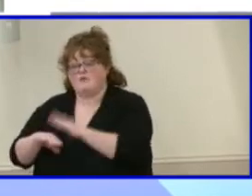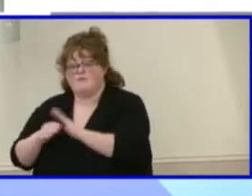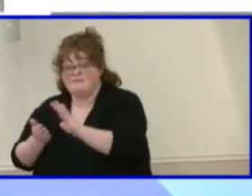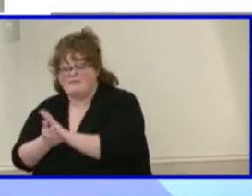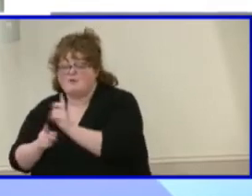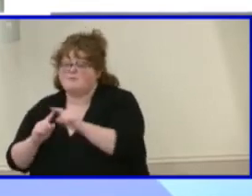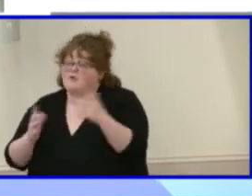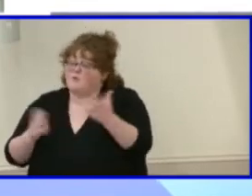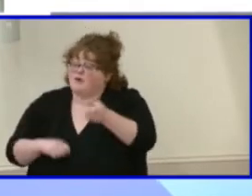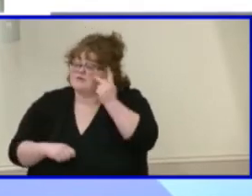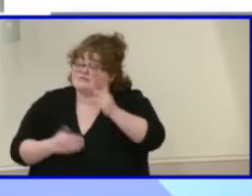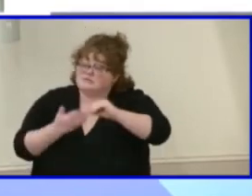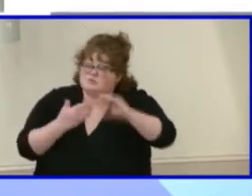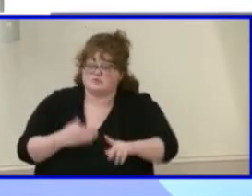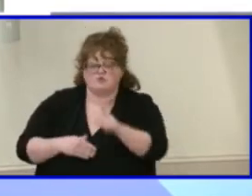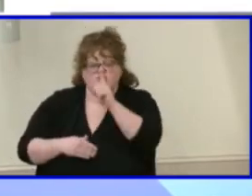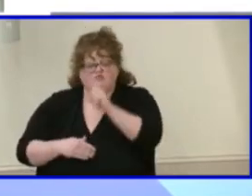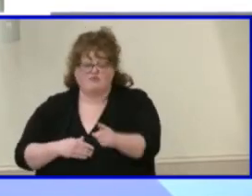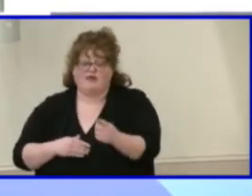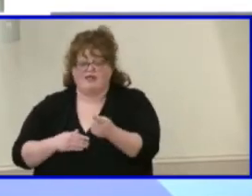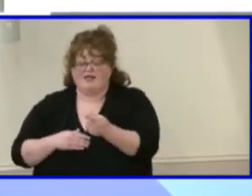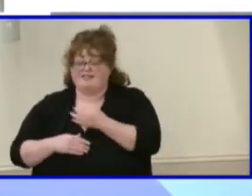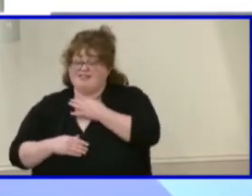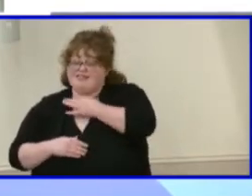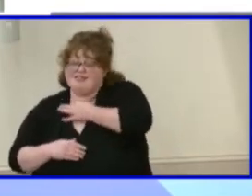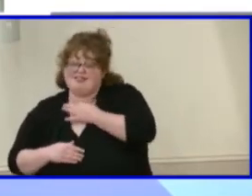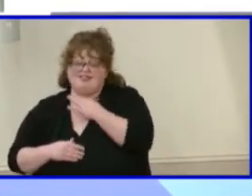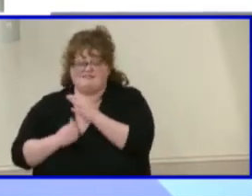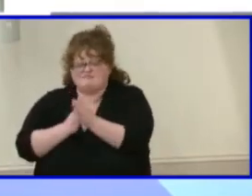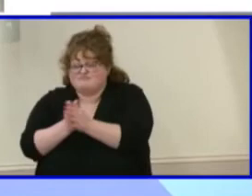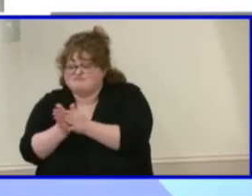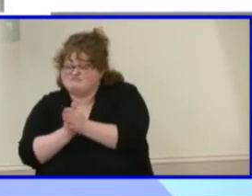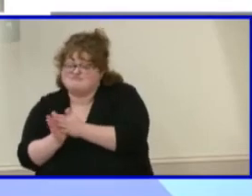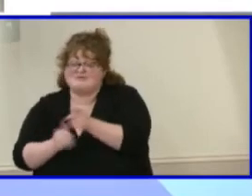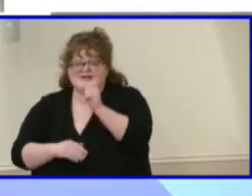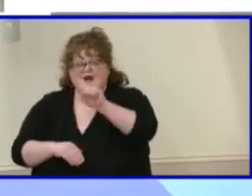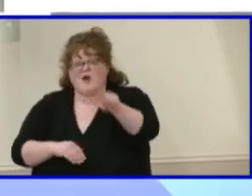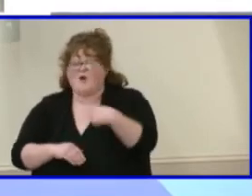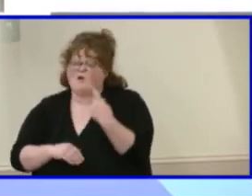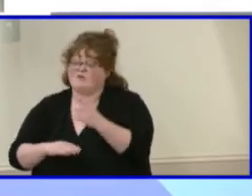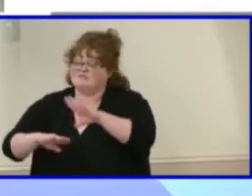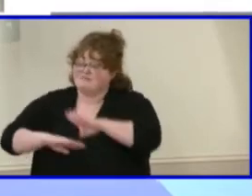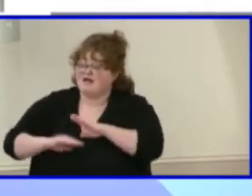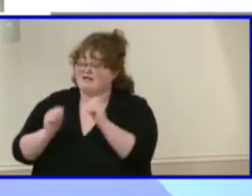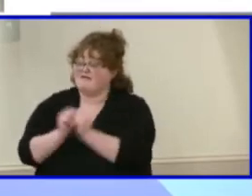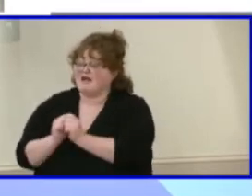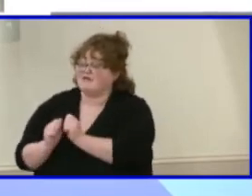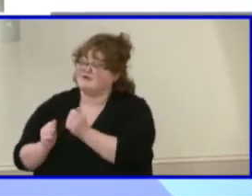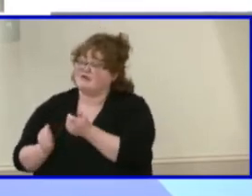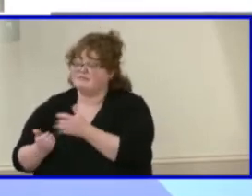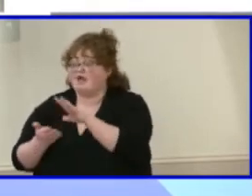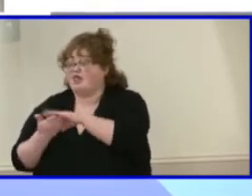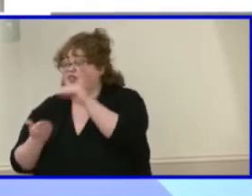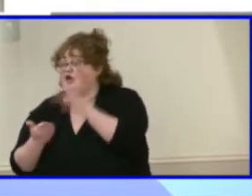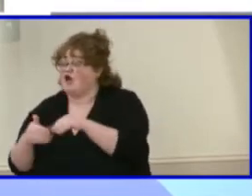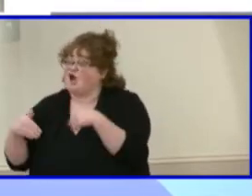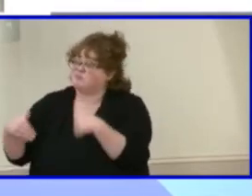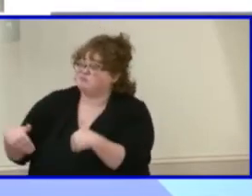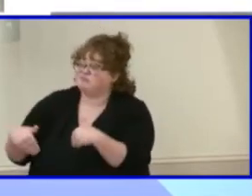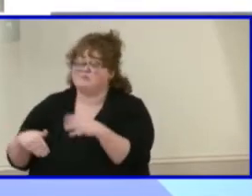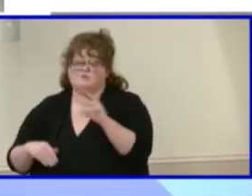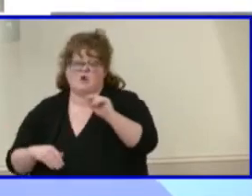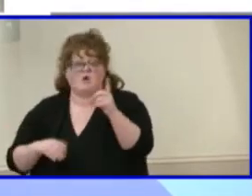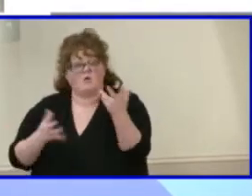who have a need to challenge themselves and aren't satisfied with just learning what's being given to them. We're looking for kids that are innovative, that are